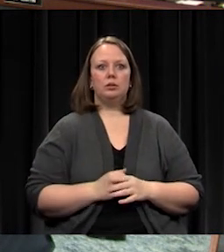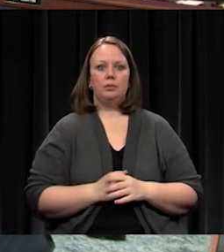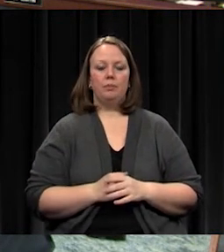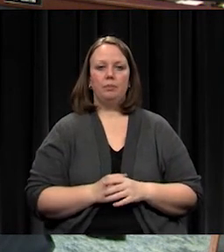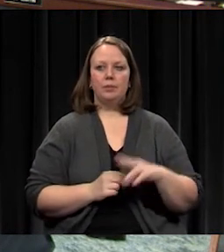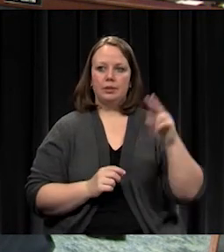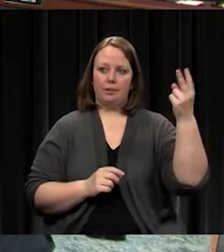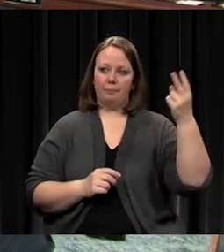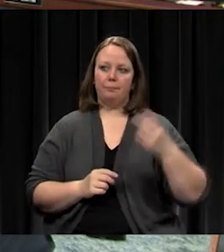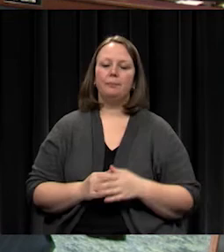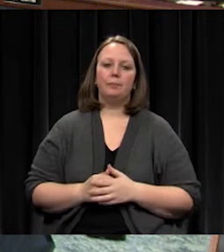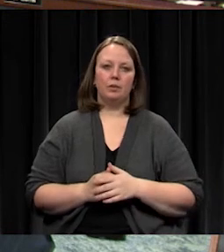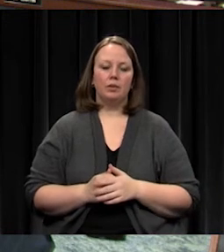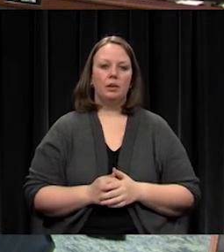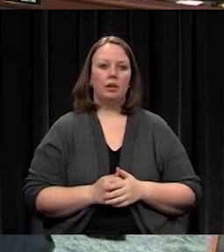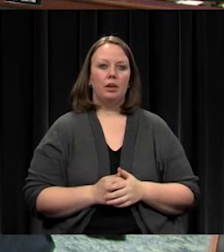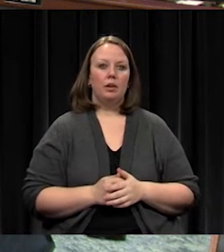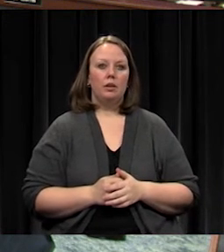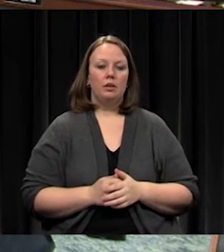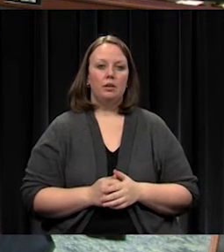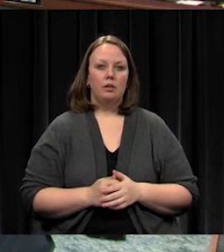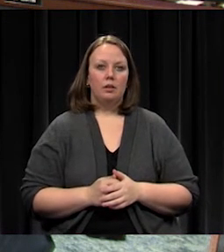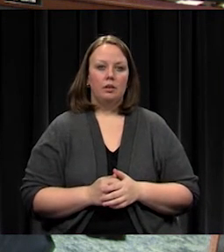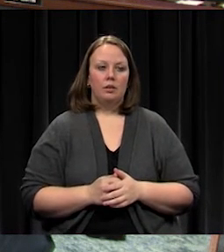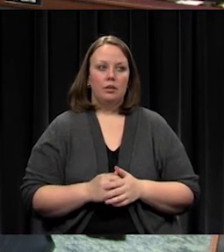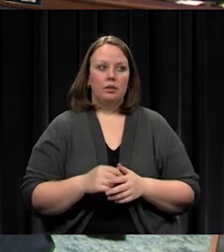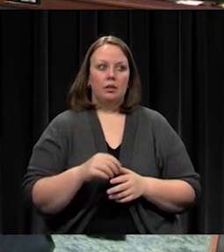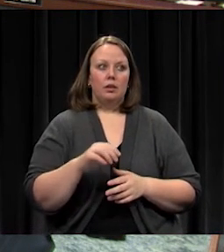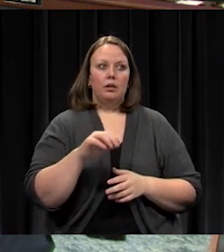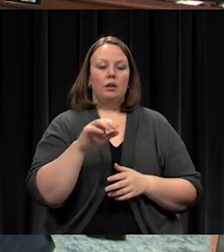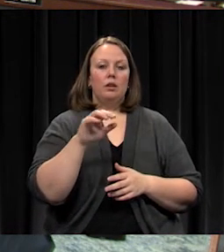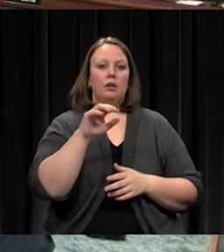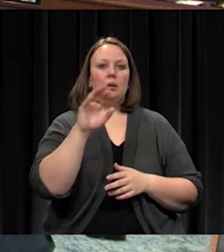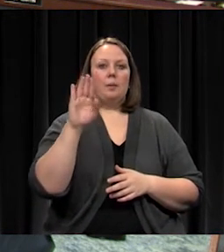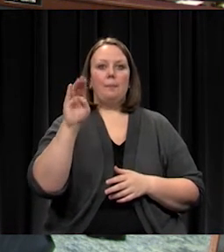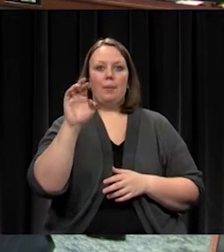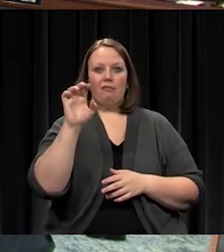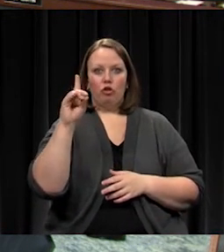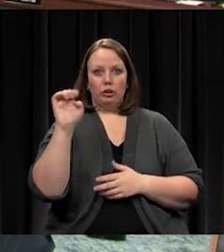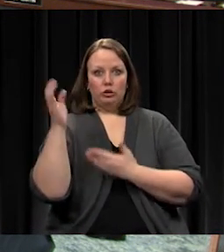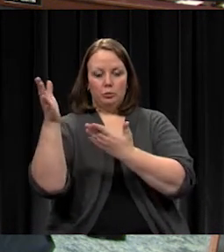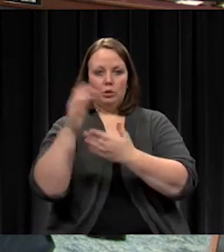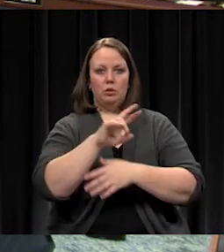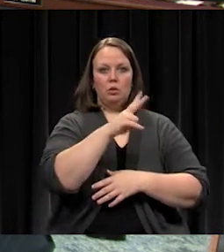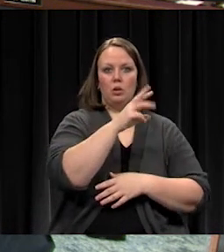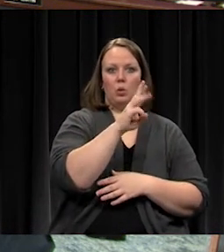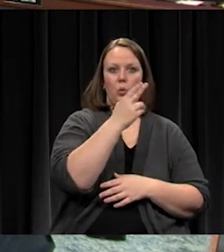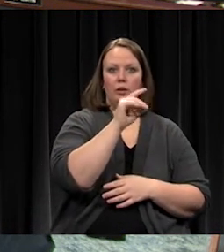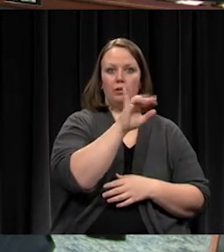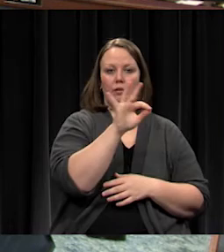Second. Go ahead. I have a motion by Mr. Beveridge, a second by Mr. Whitcliffe.